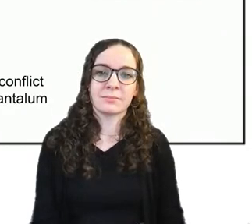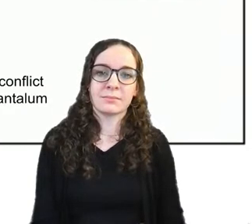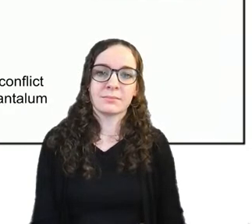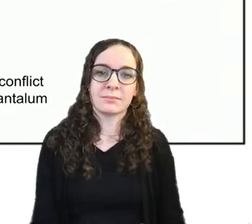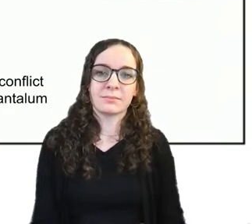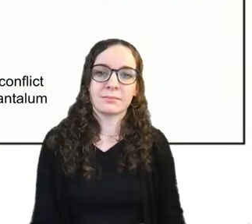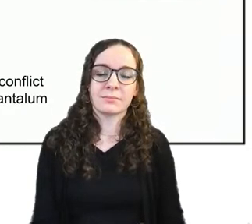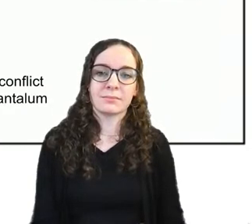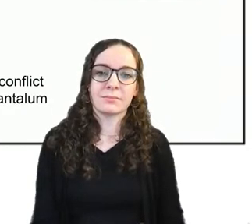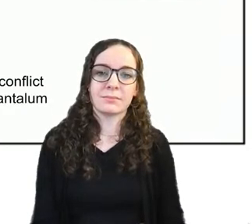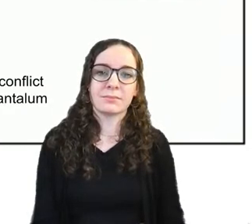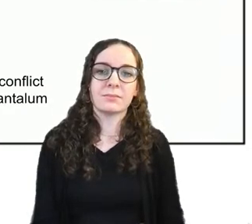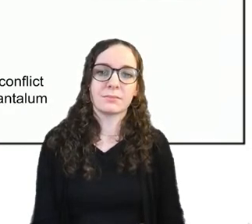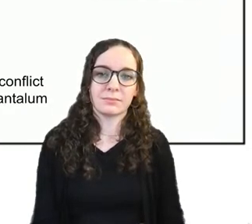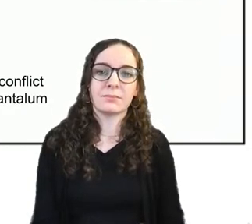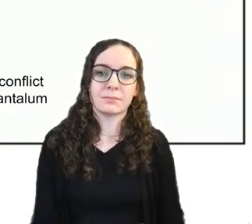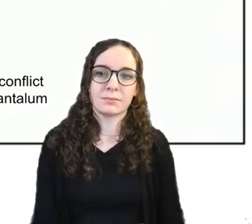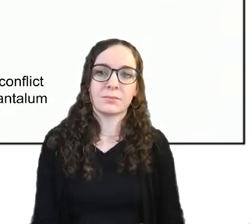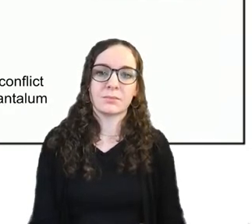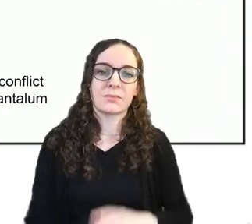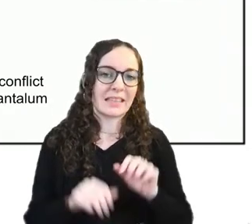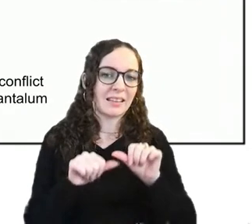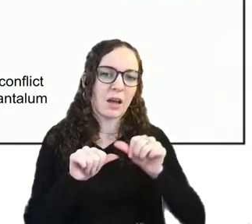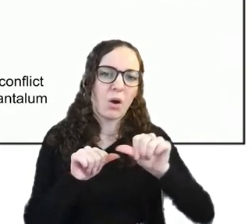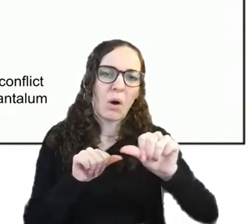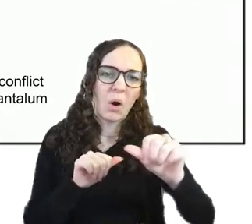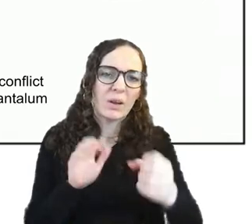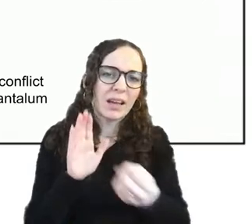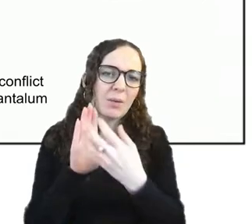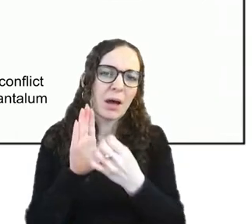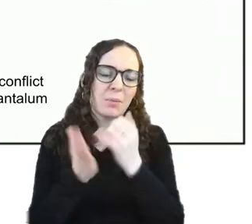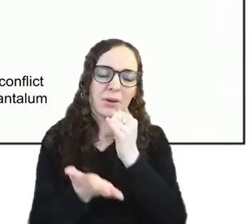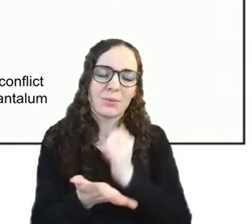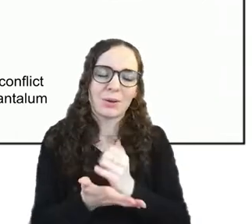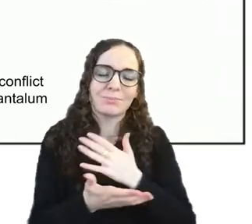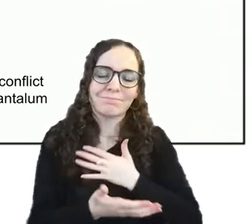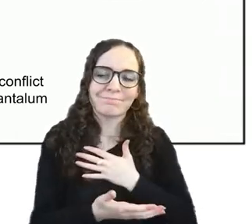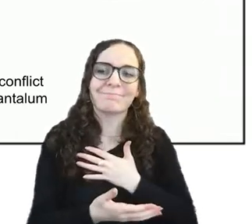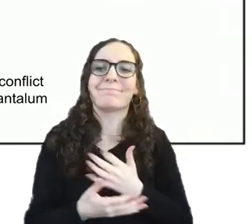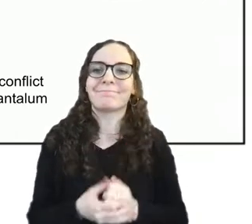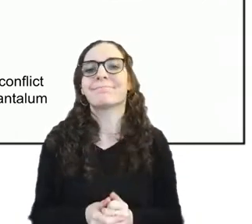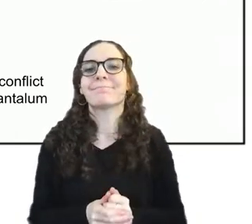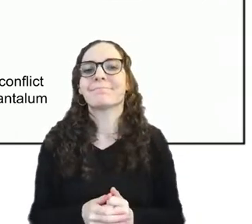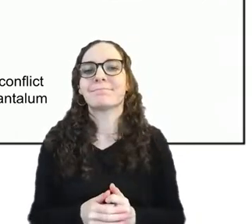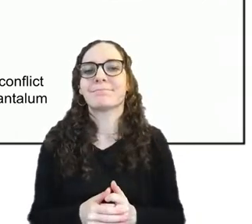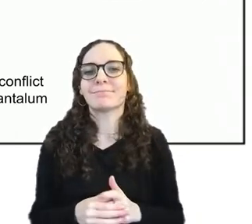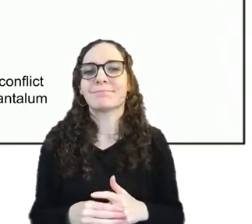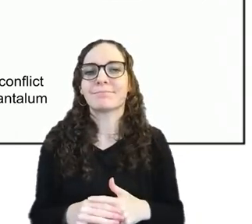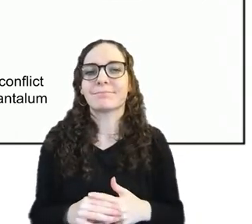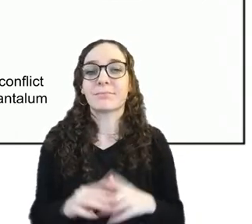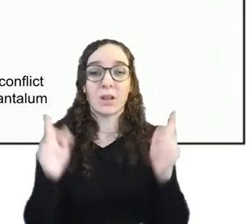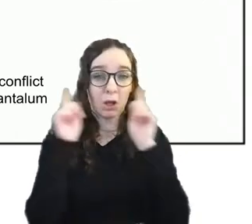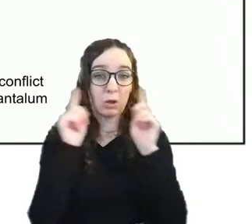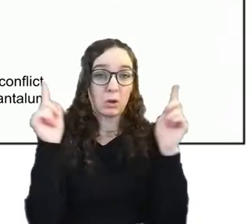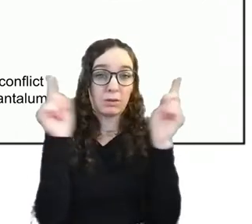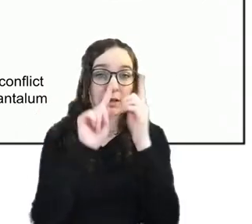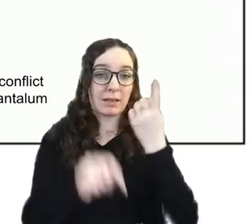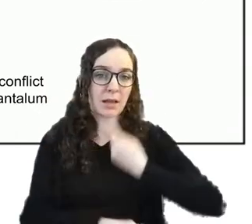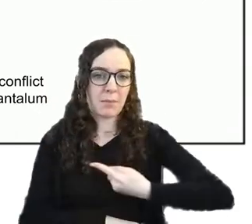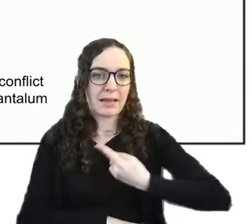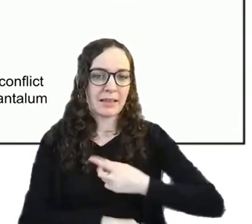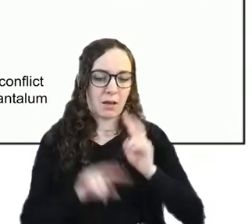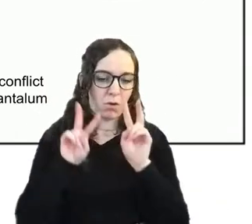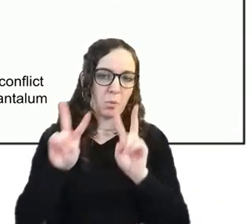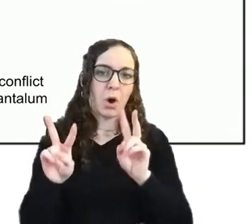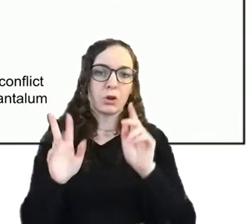so this is the order it's a bit in the wrong order so at uni um i watched this documentary called uh blood in the mobile so